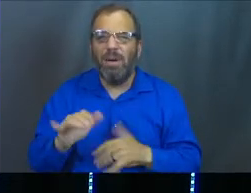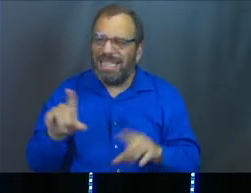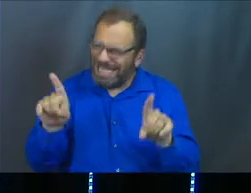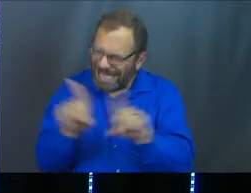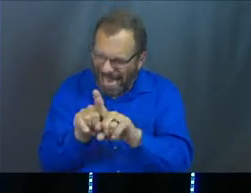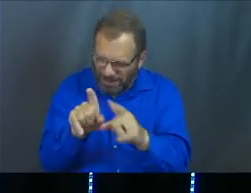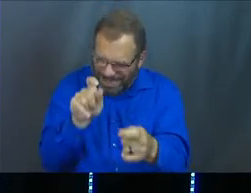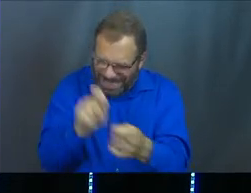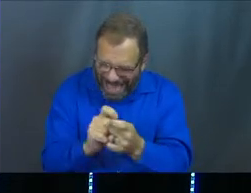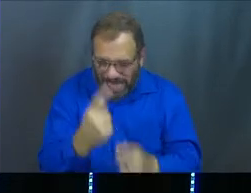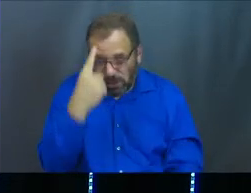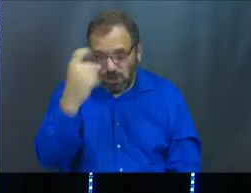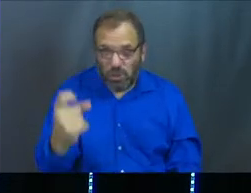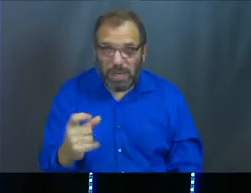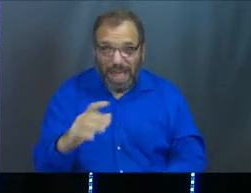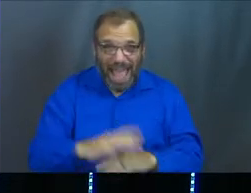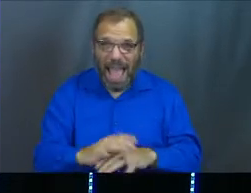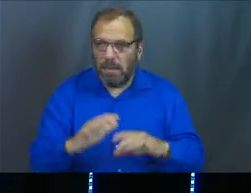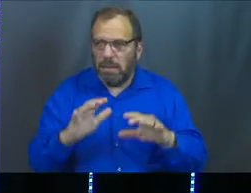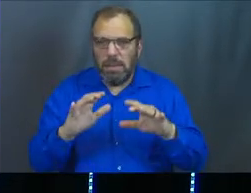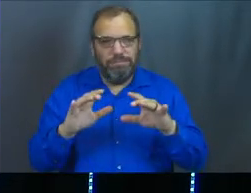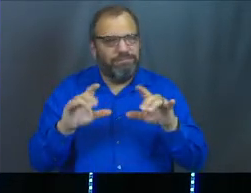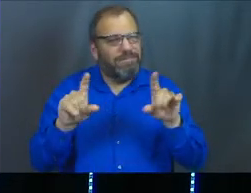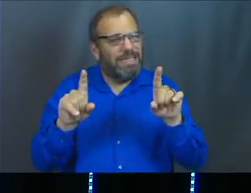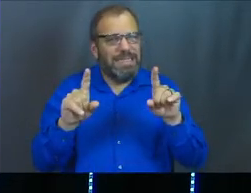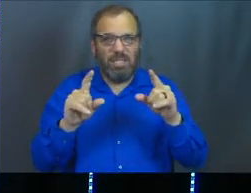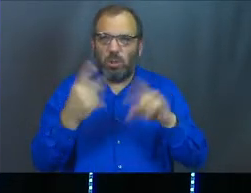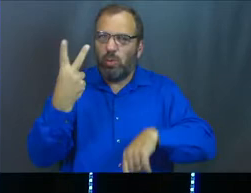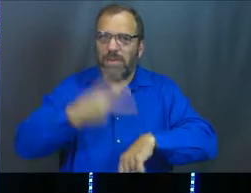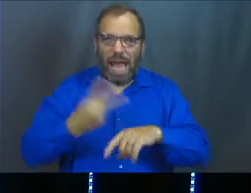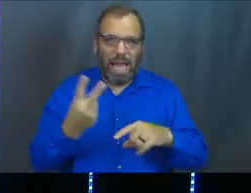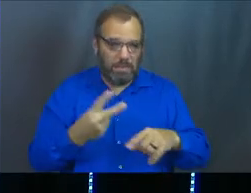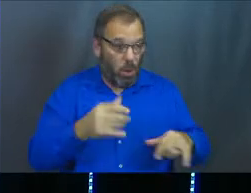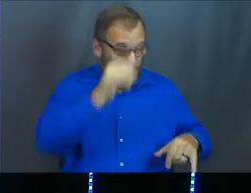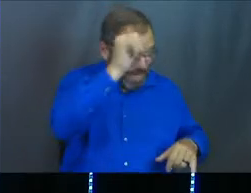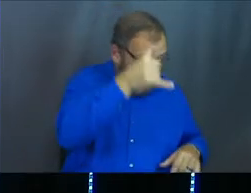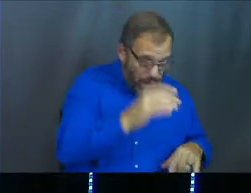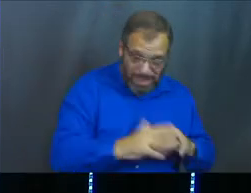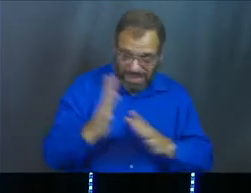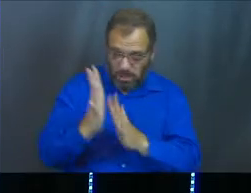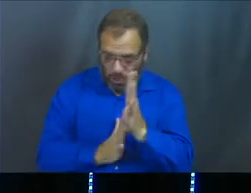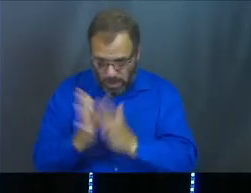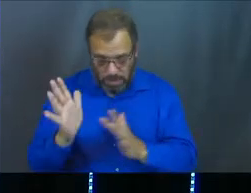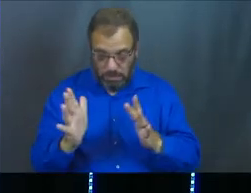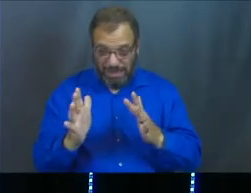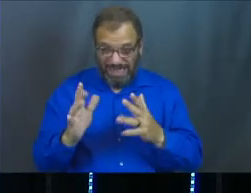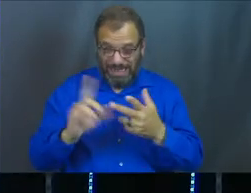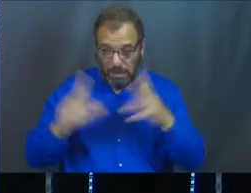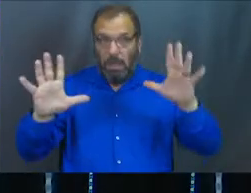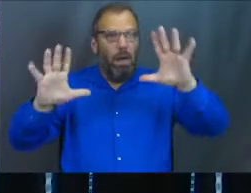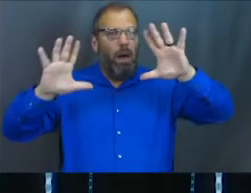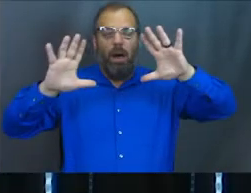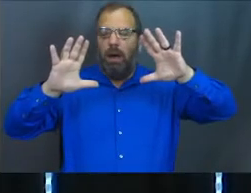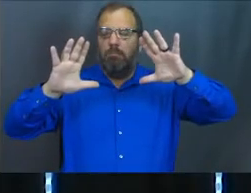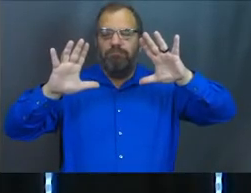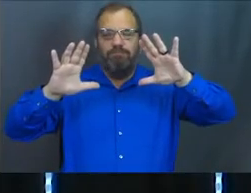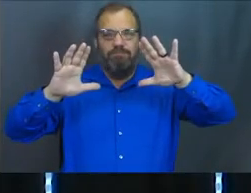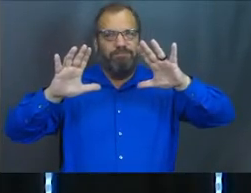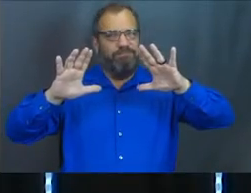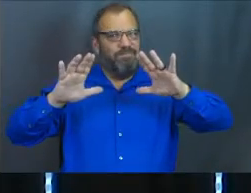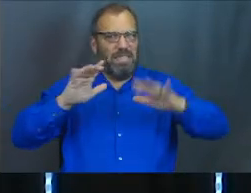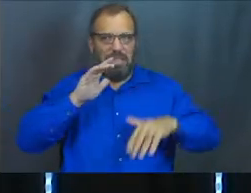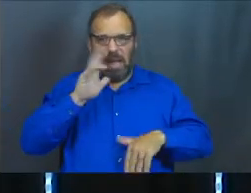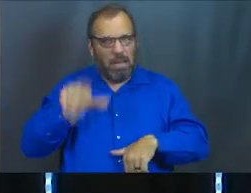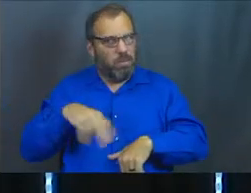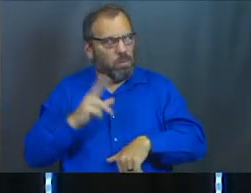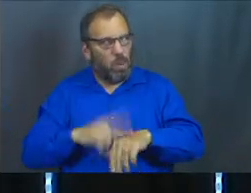same exact dream. He gets the same dream twice, and he wakes up from the second one, and he's like, this was no ordinary